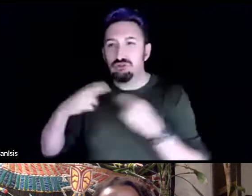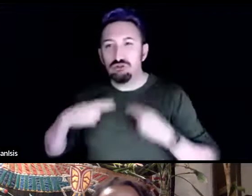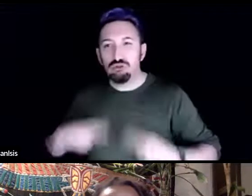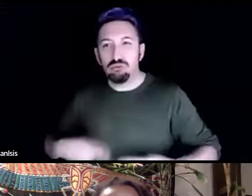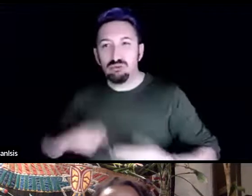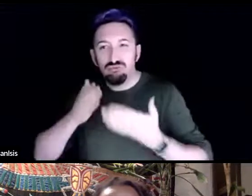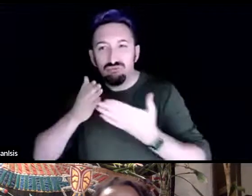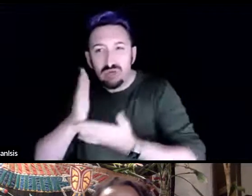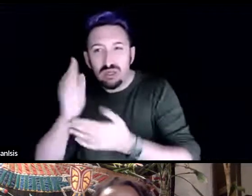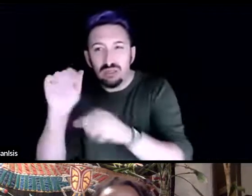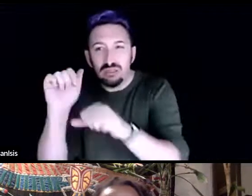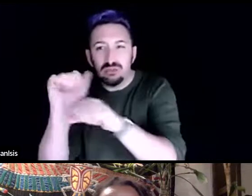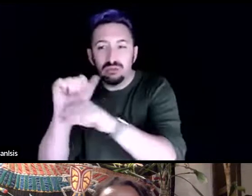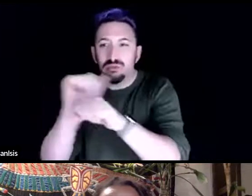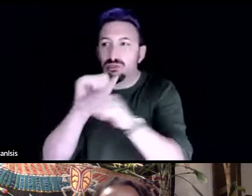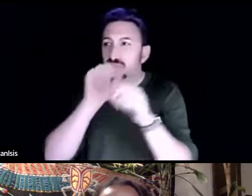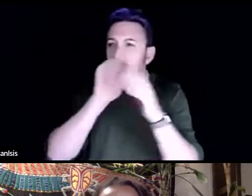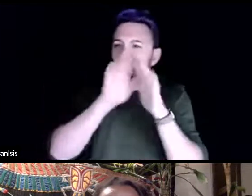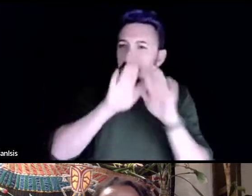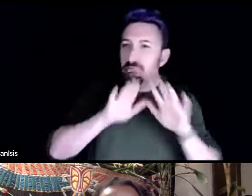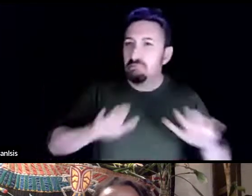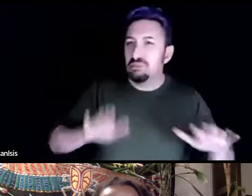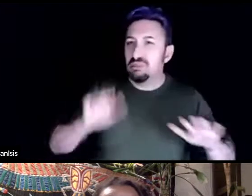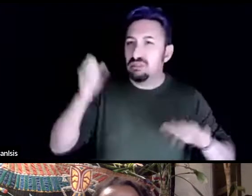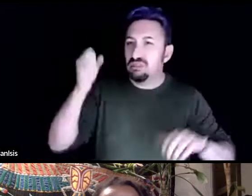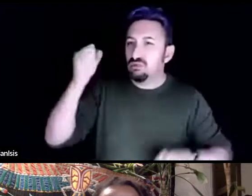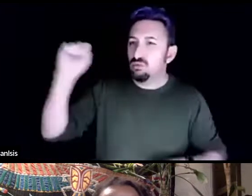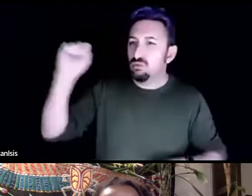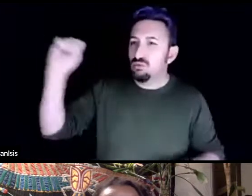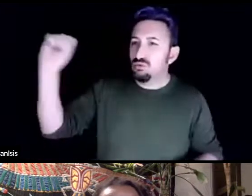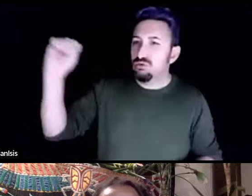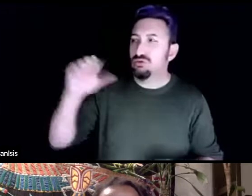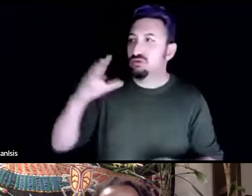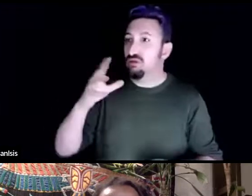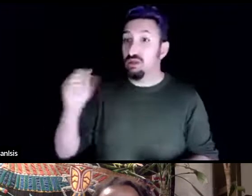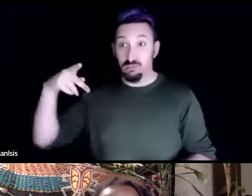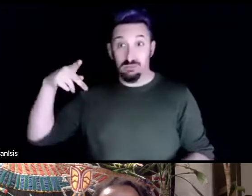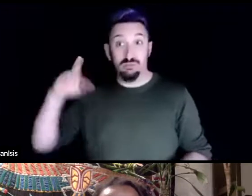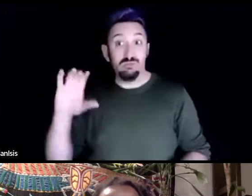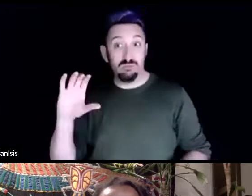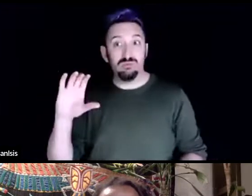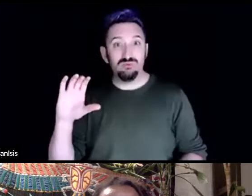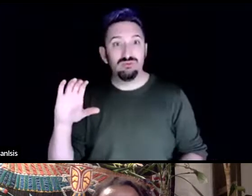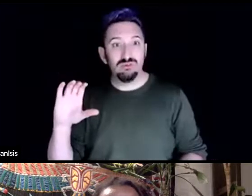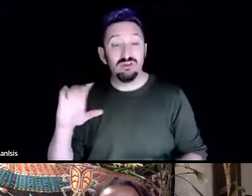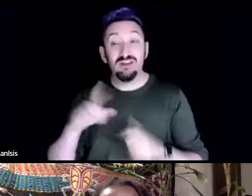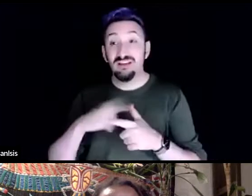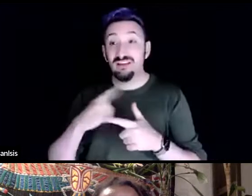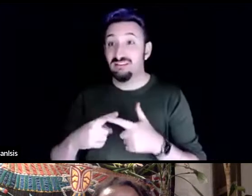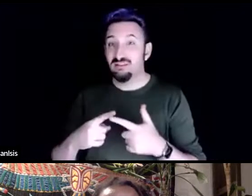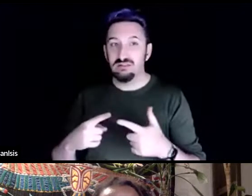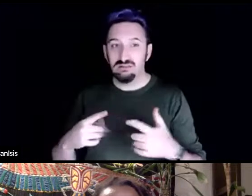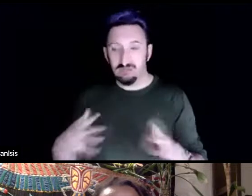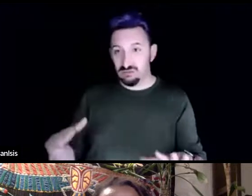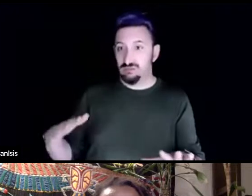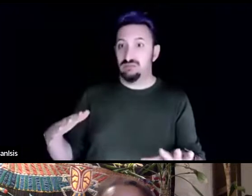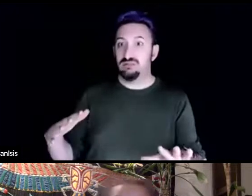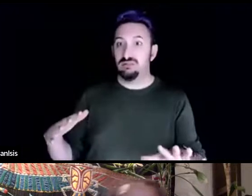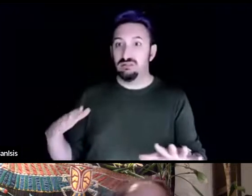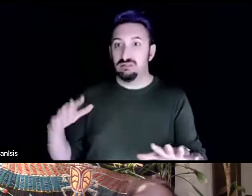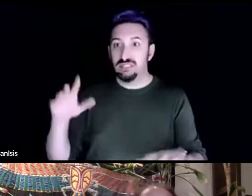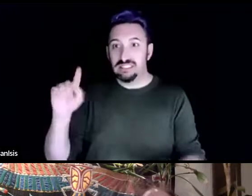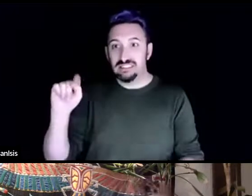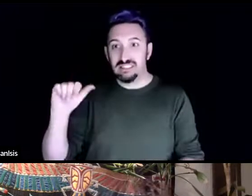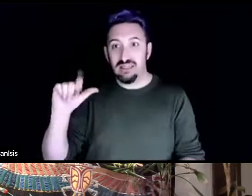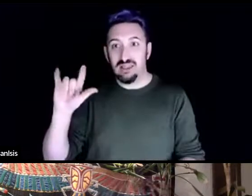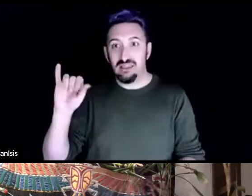and permaculture and they suddenly found themselves on the taliban's death lists and running